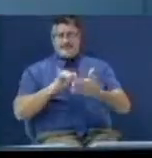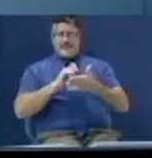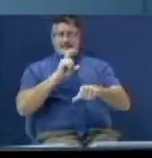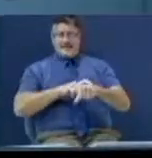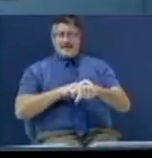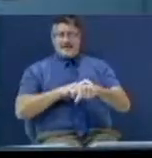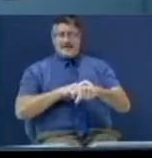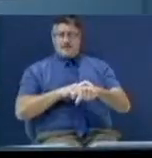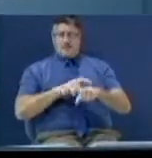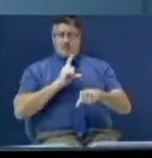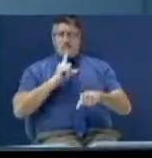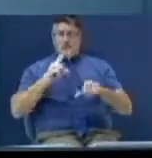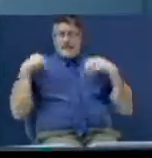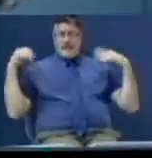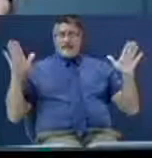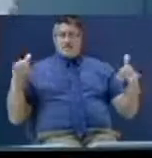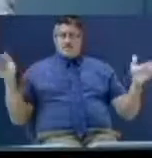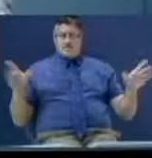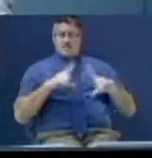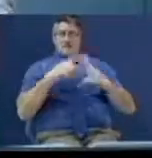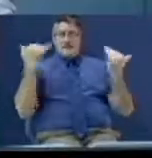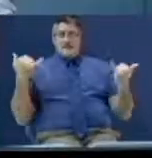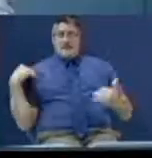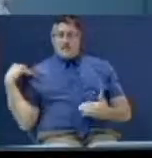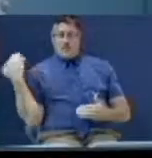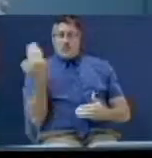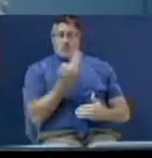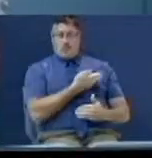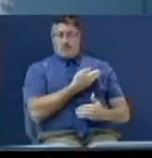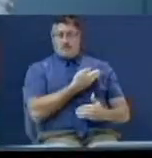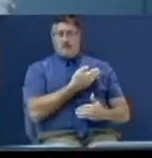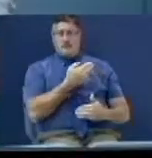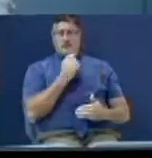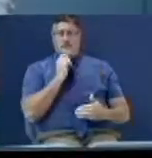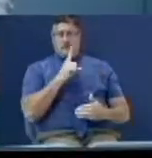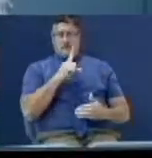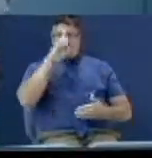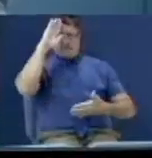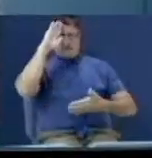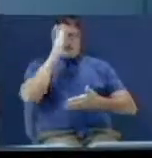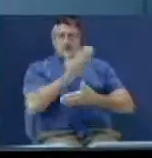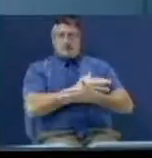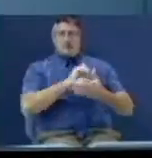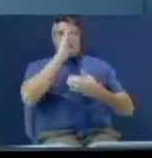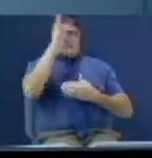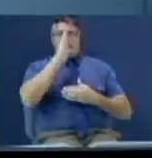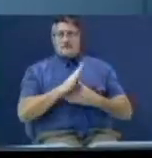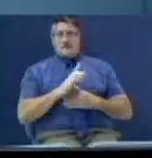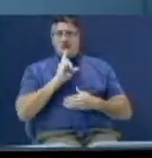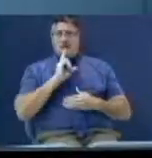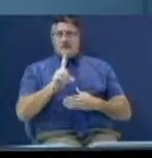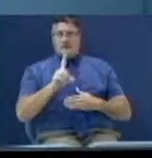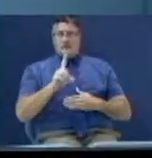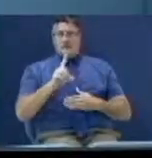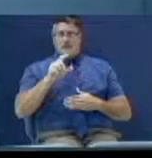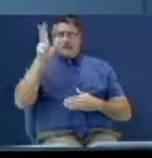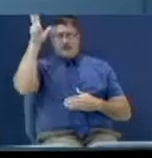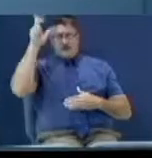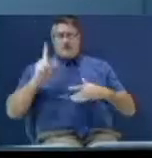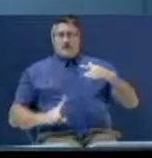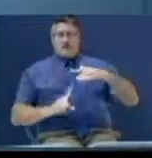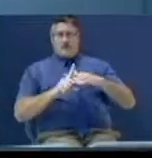we're sons of God by faith. And the devil came with them. Right now, he appears before the throne.